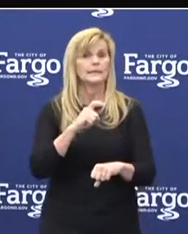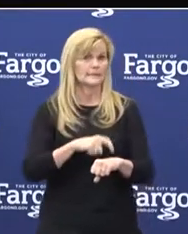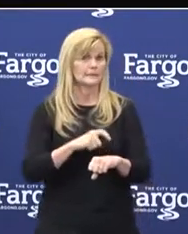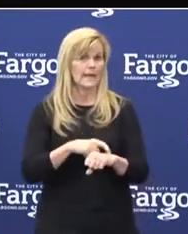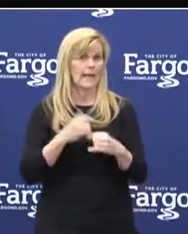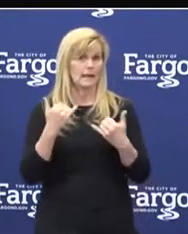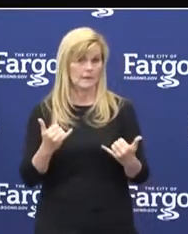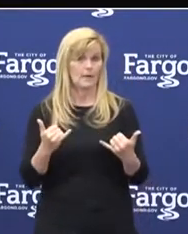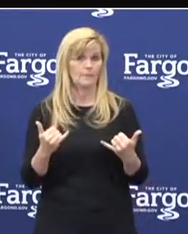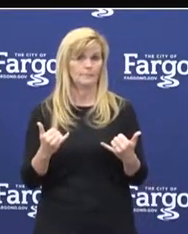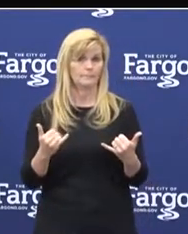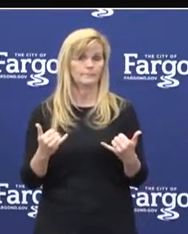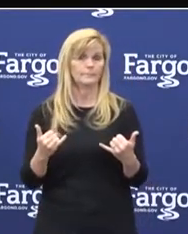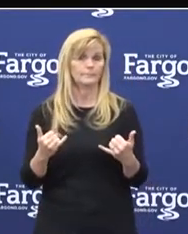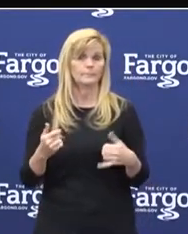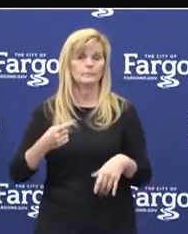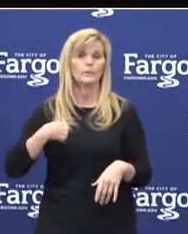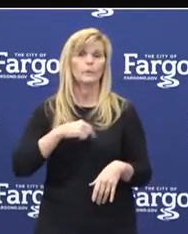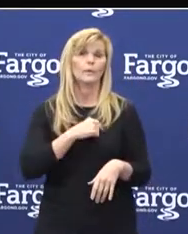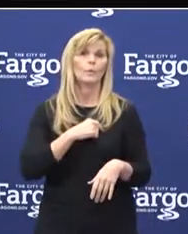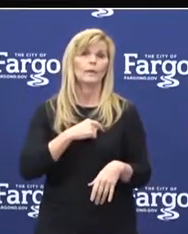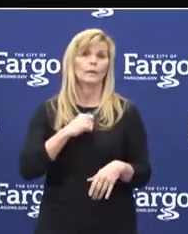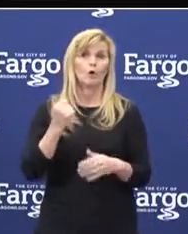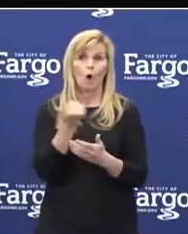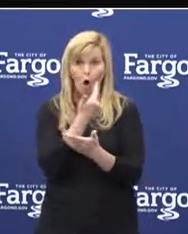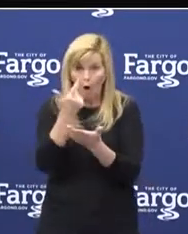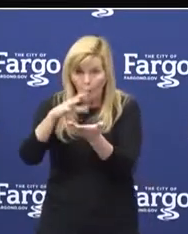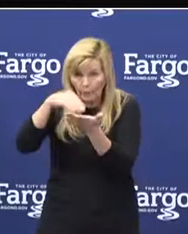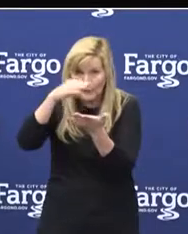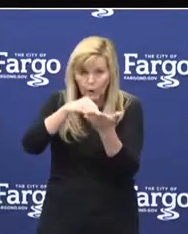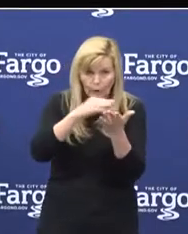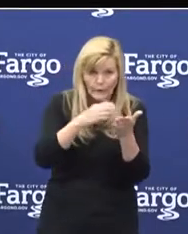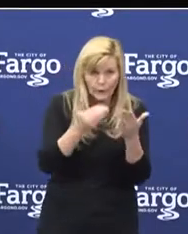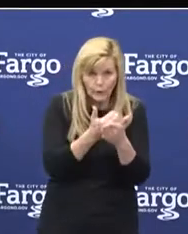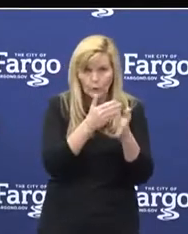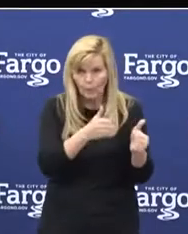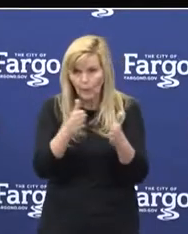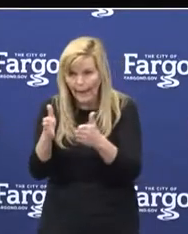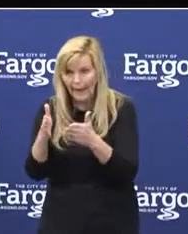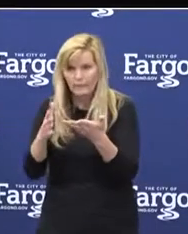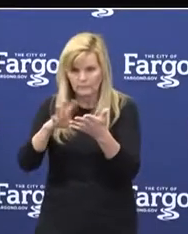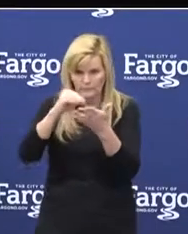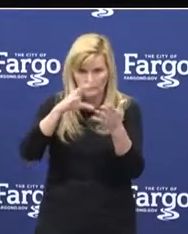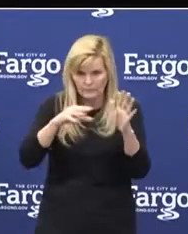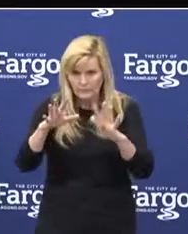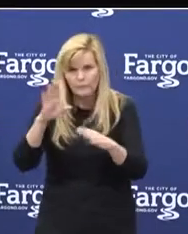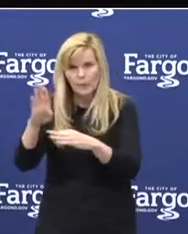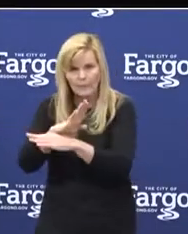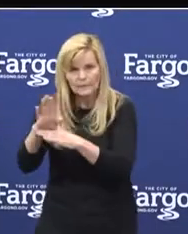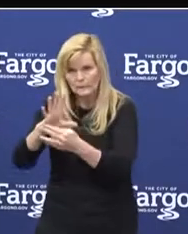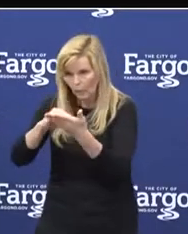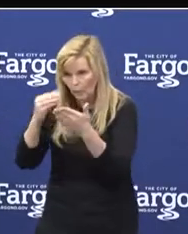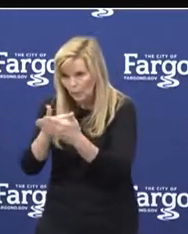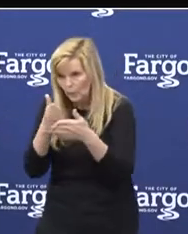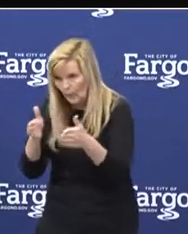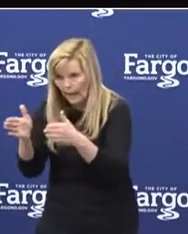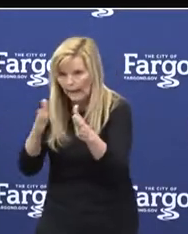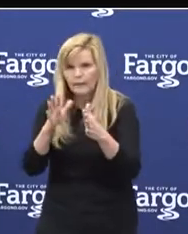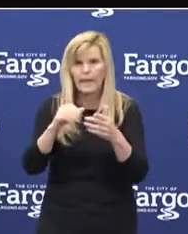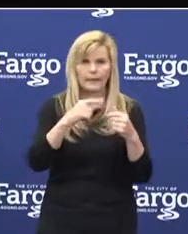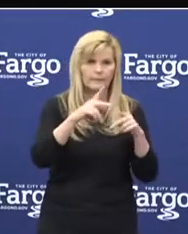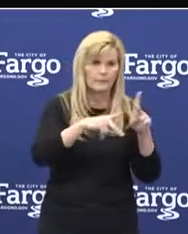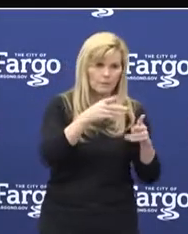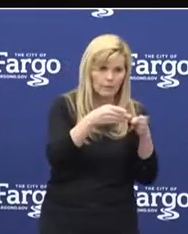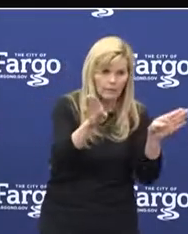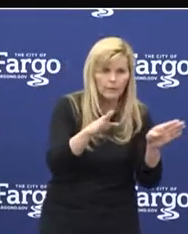It is a time where we are all learning, and it's an educational time for businesses and the public to